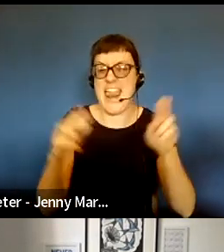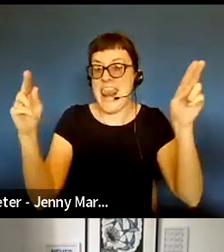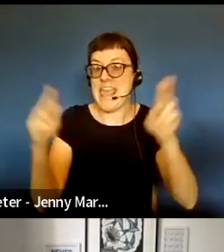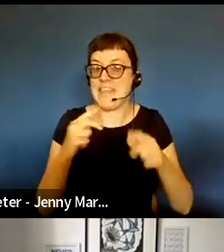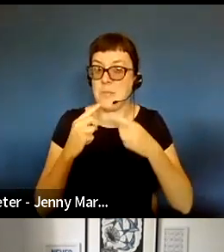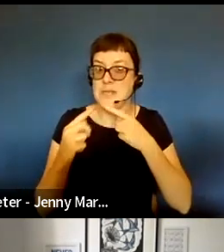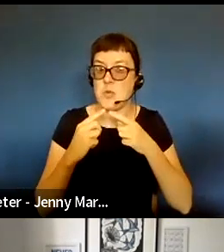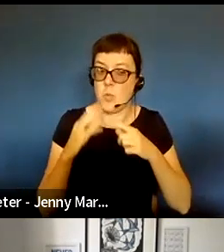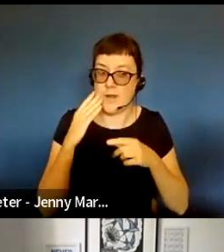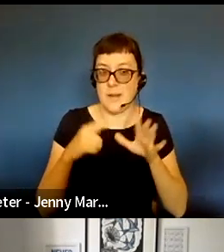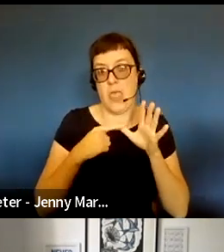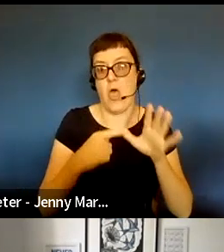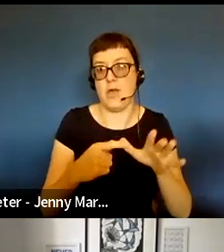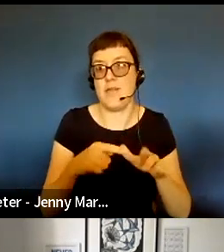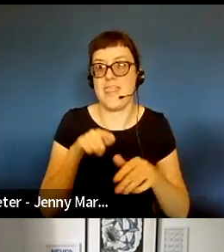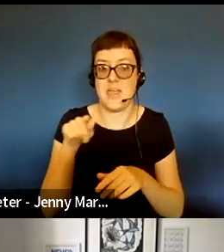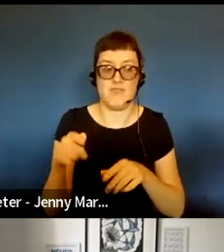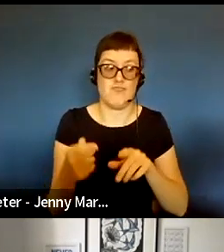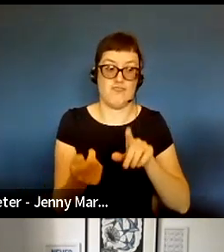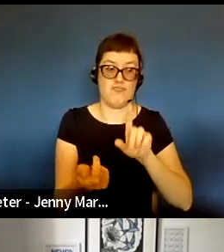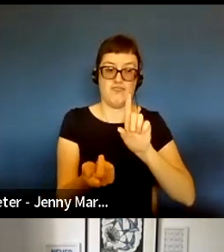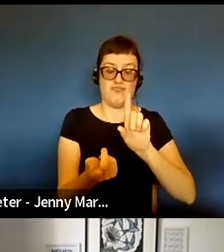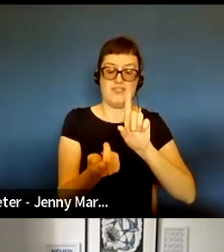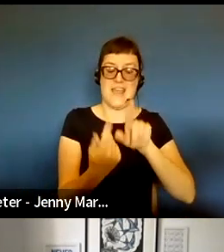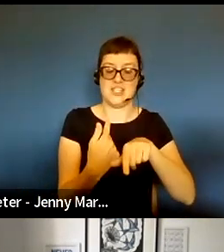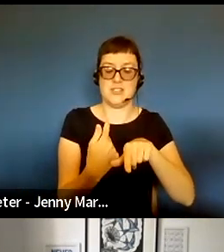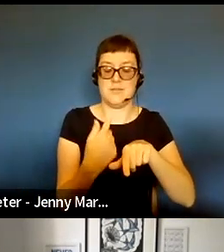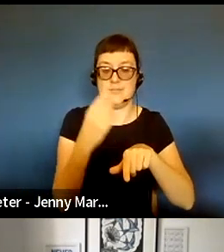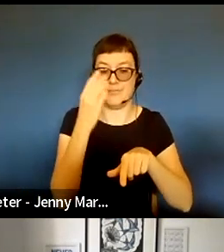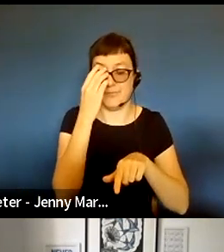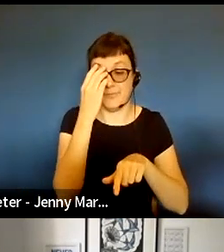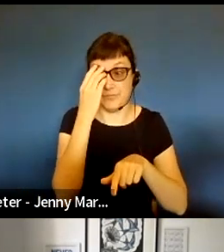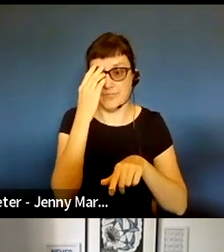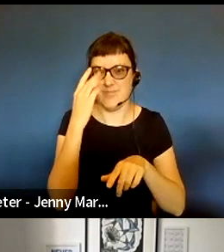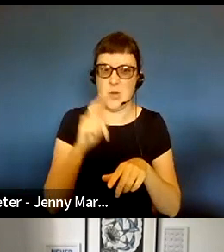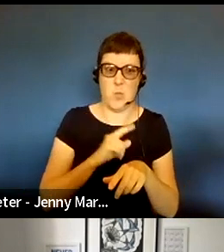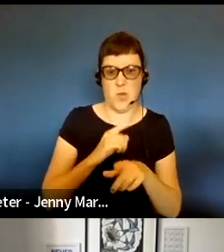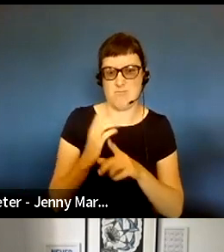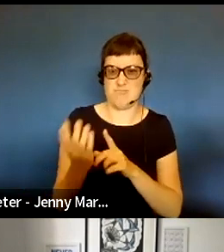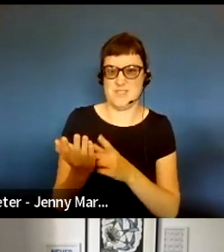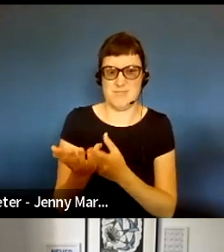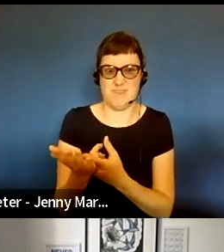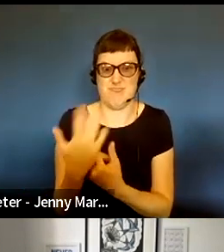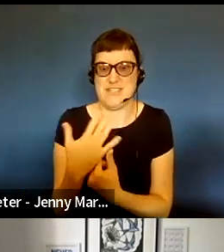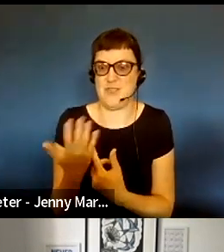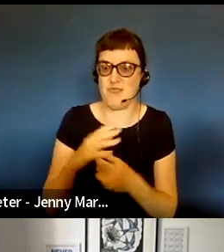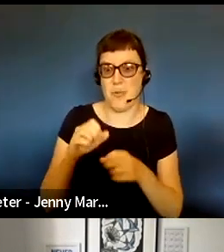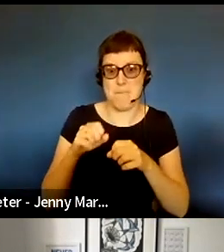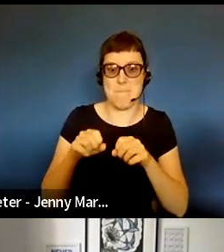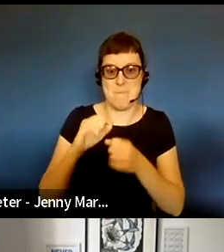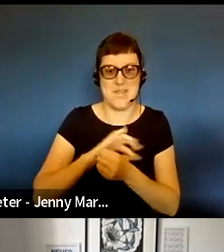and that that was a real reaction to, in some ways, the pressures of the pandemic, making